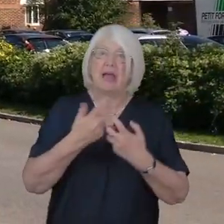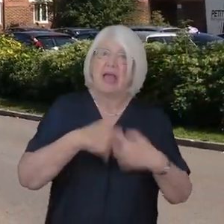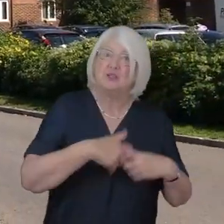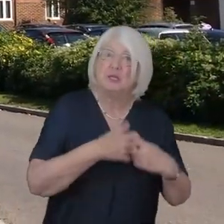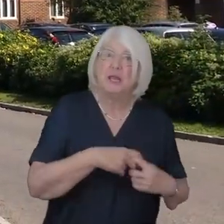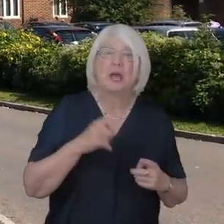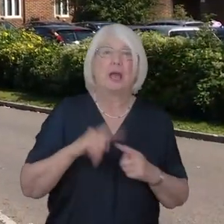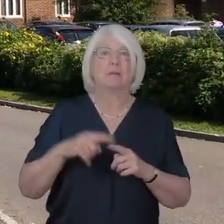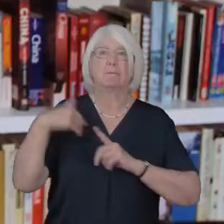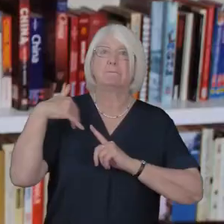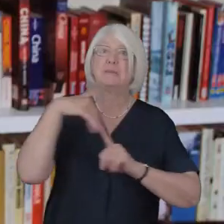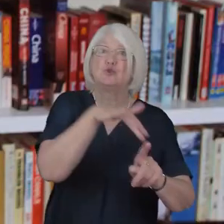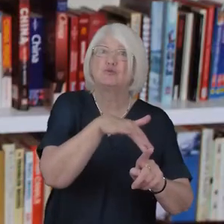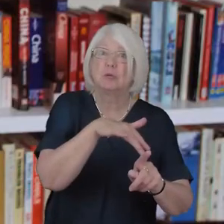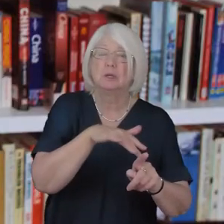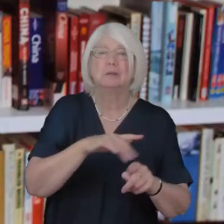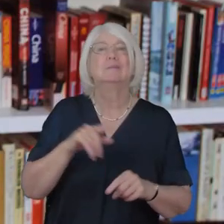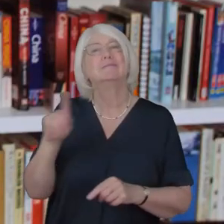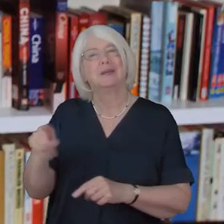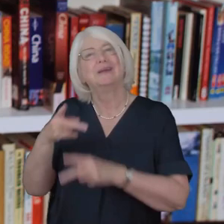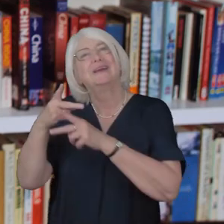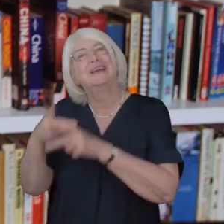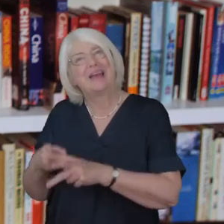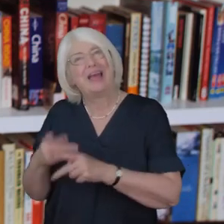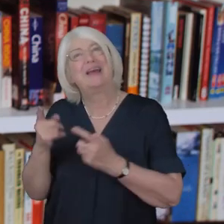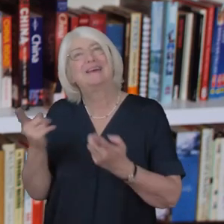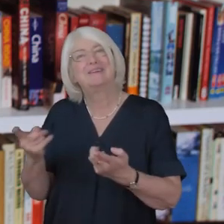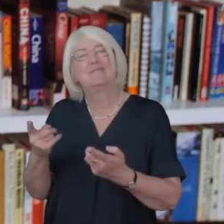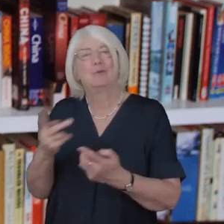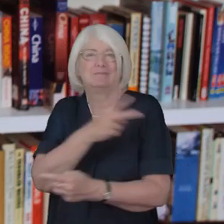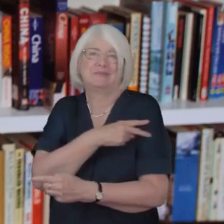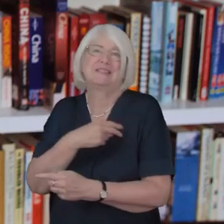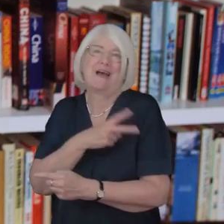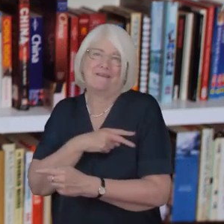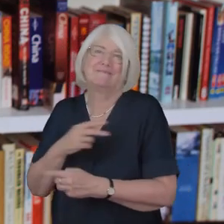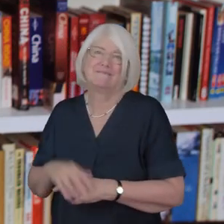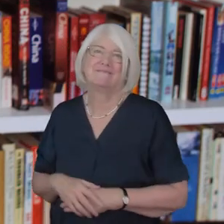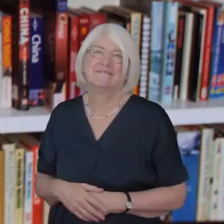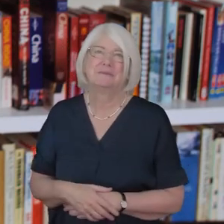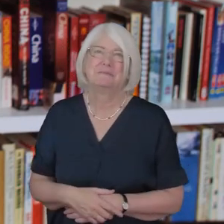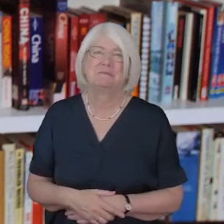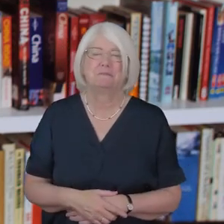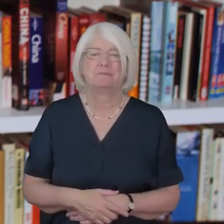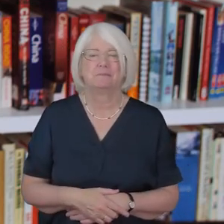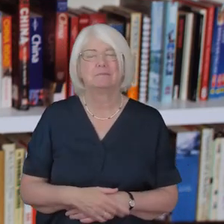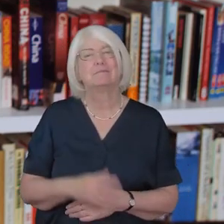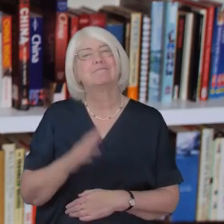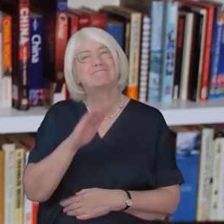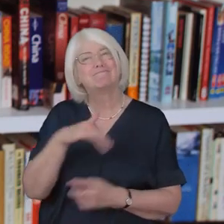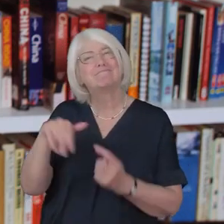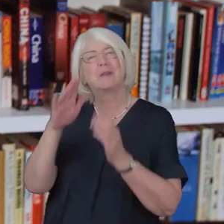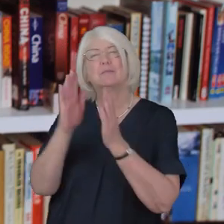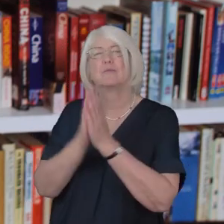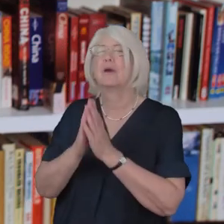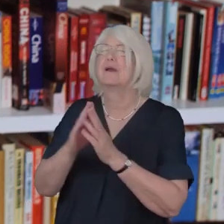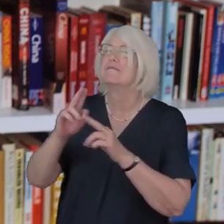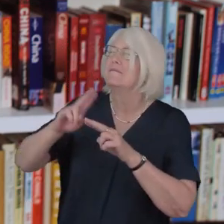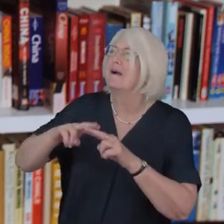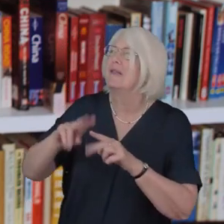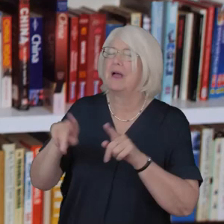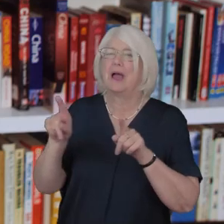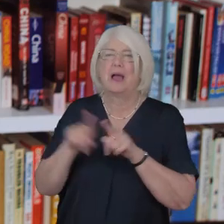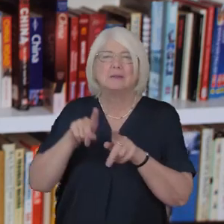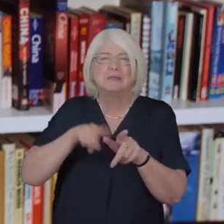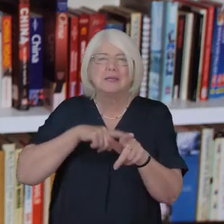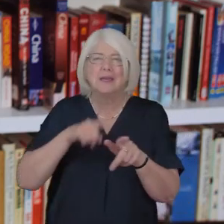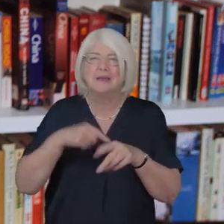opposite Let us pray Father, as the years advance And I cannot do the things I